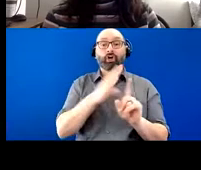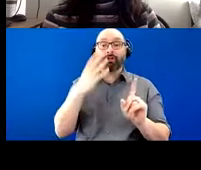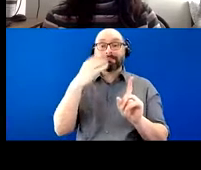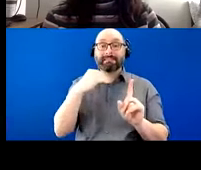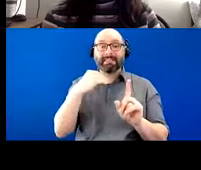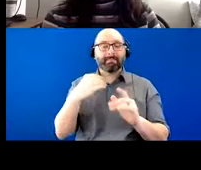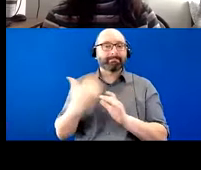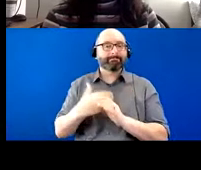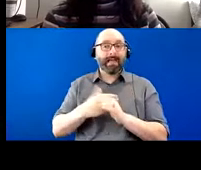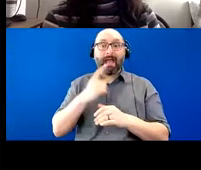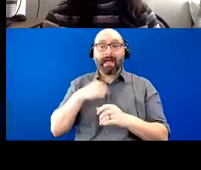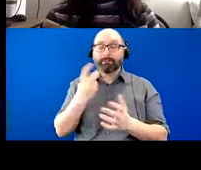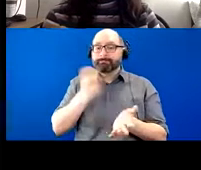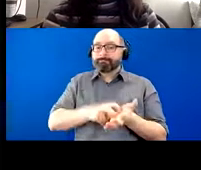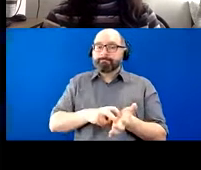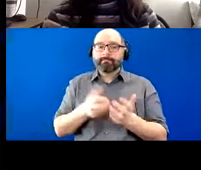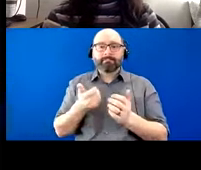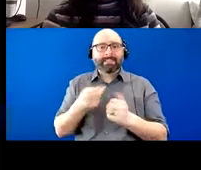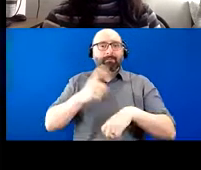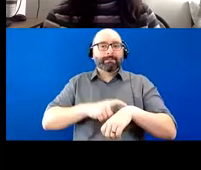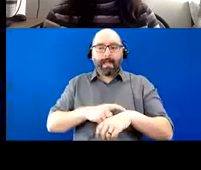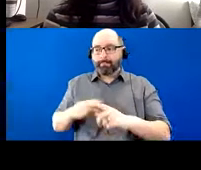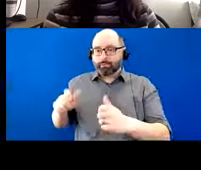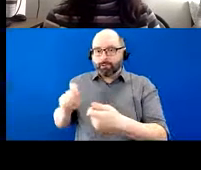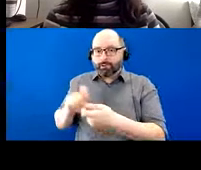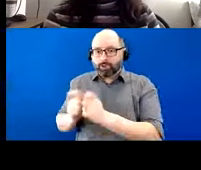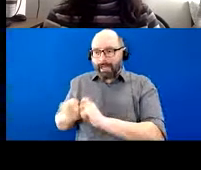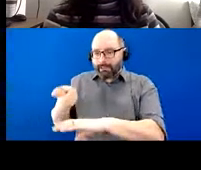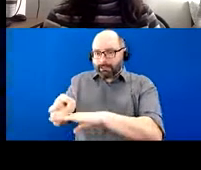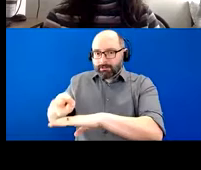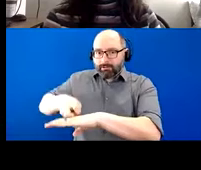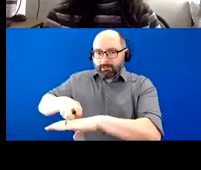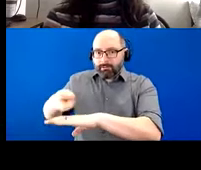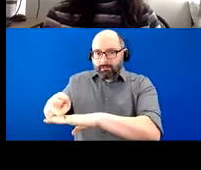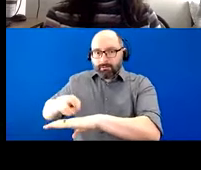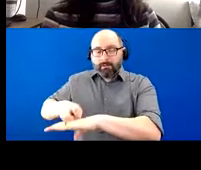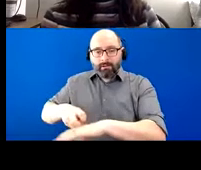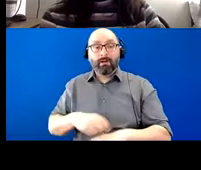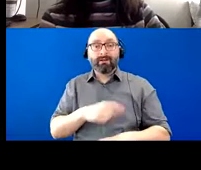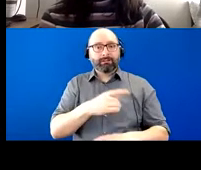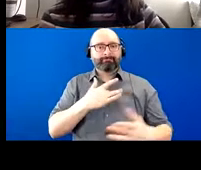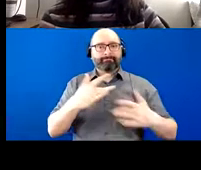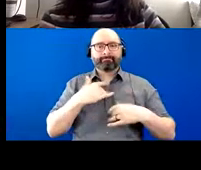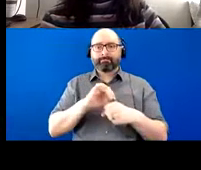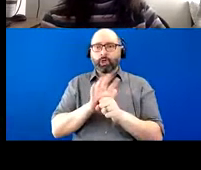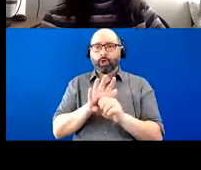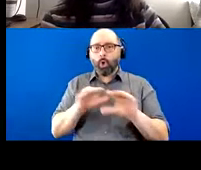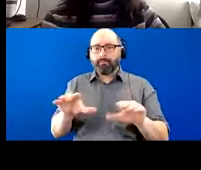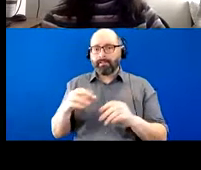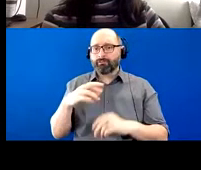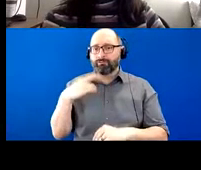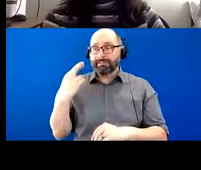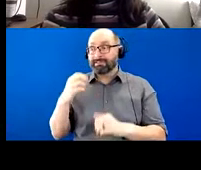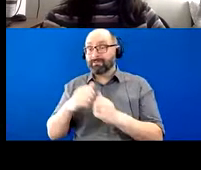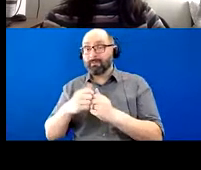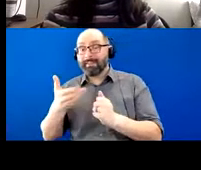to wake up a few times a night to change his position. And she was pretty concerned about the COVID risks, um, with the hired caregivers